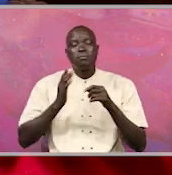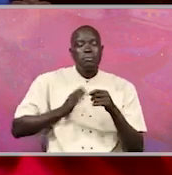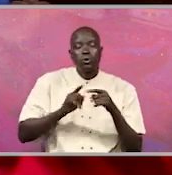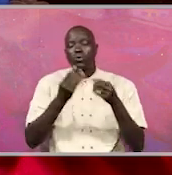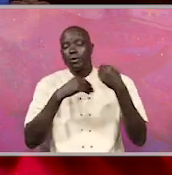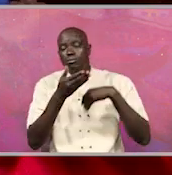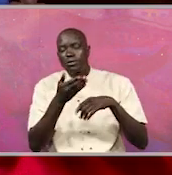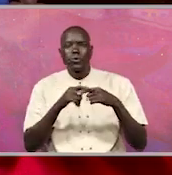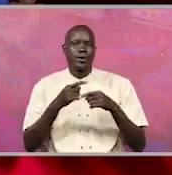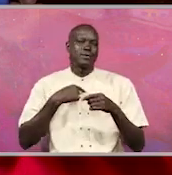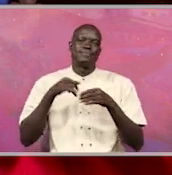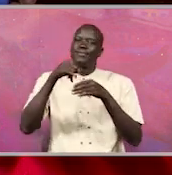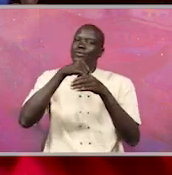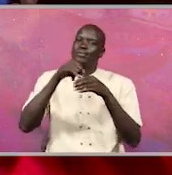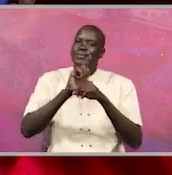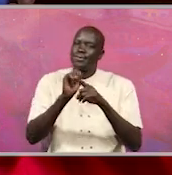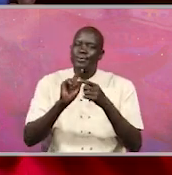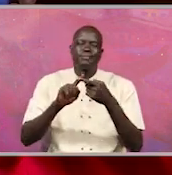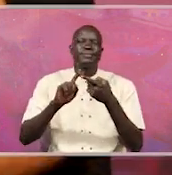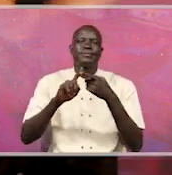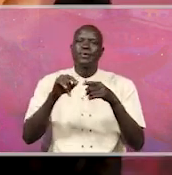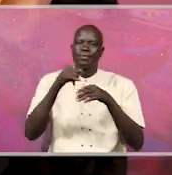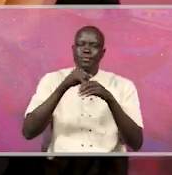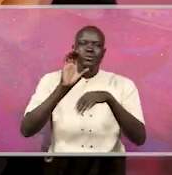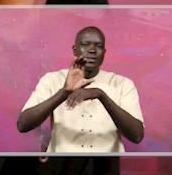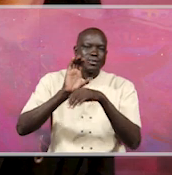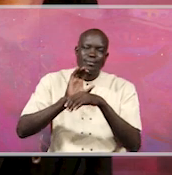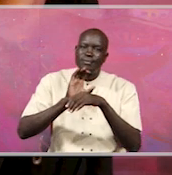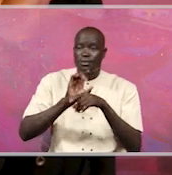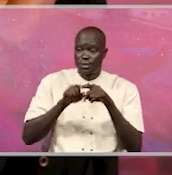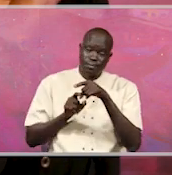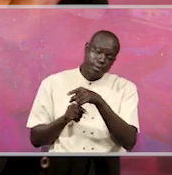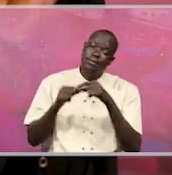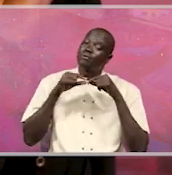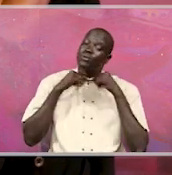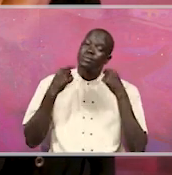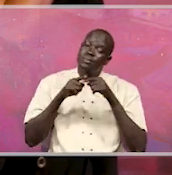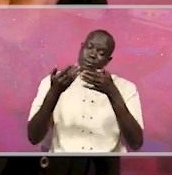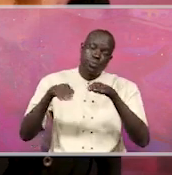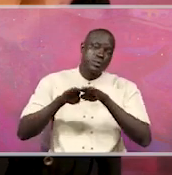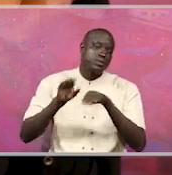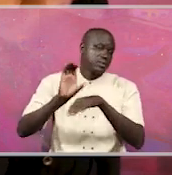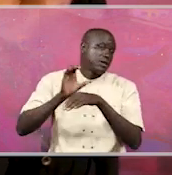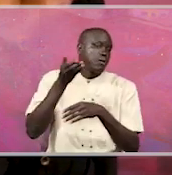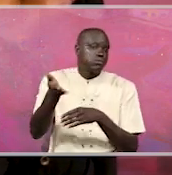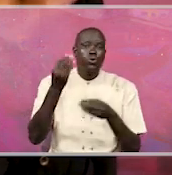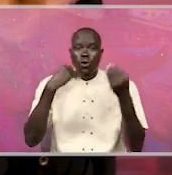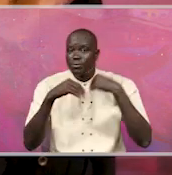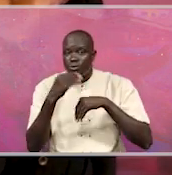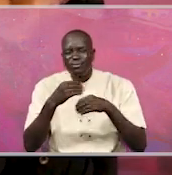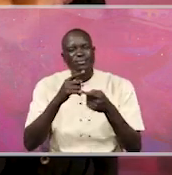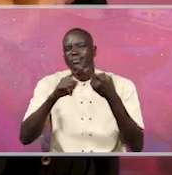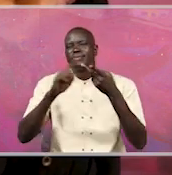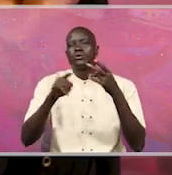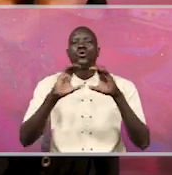where there is corruption. We are not involved in churches where there is corruption. Further, you will agree with me that even in churches, there is corruption. In every sector